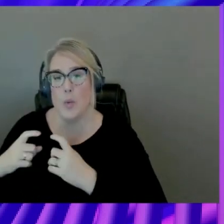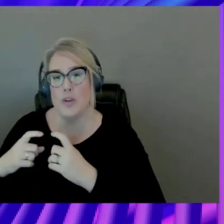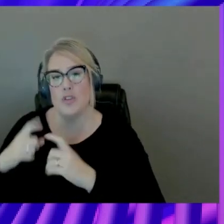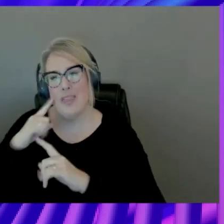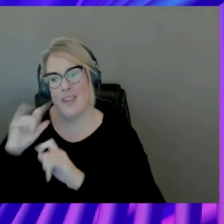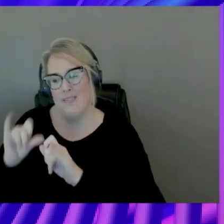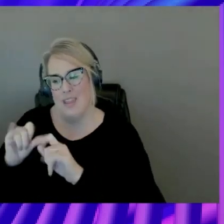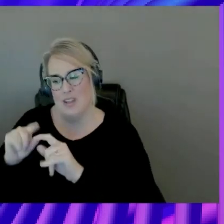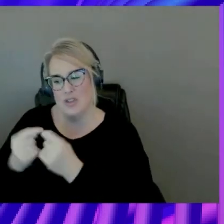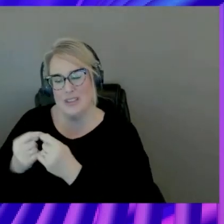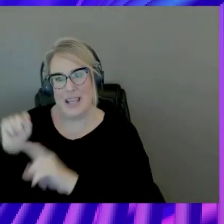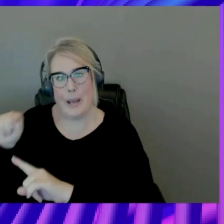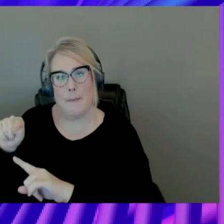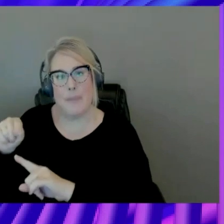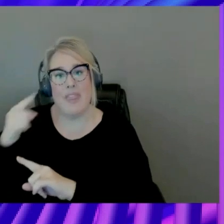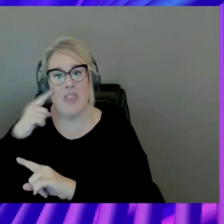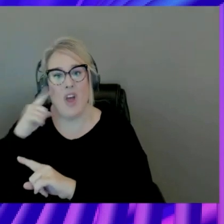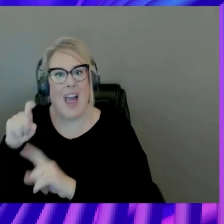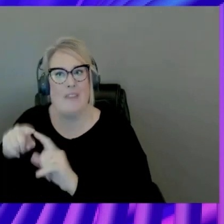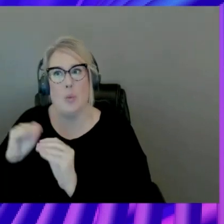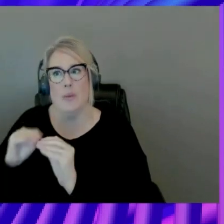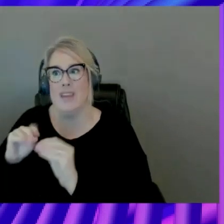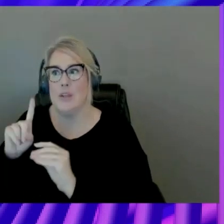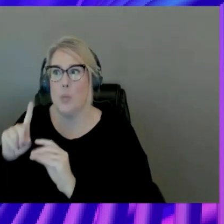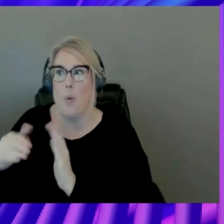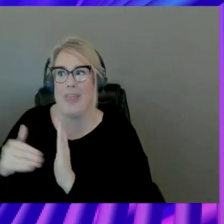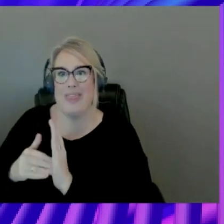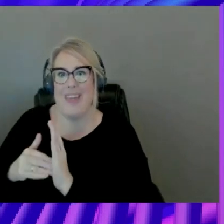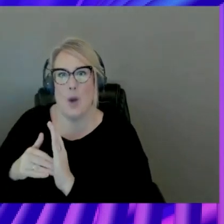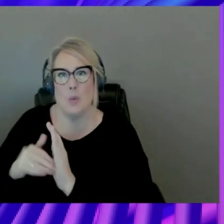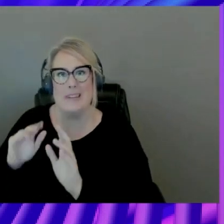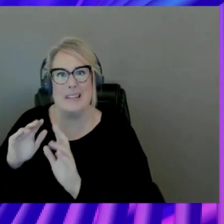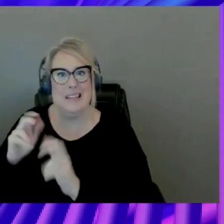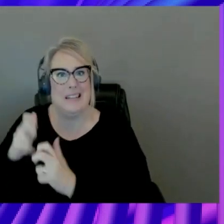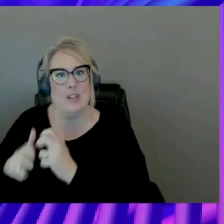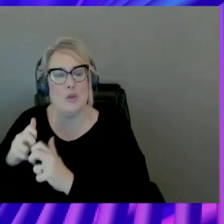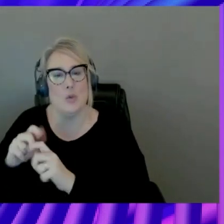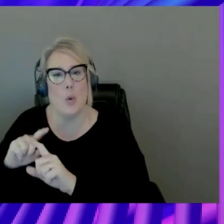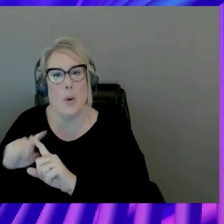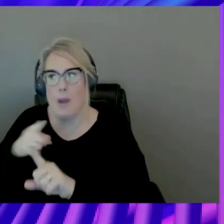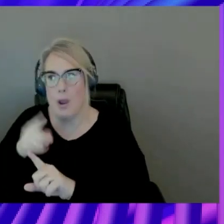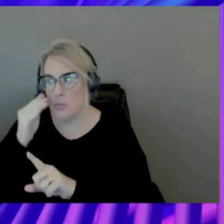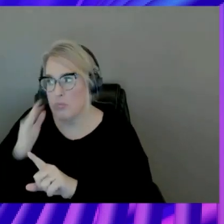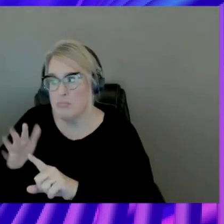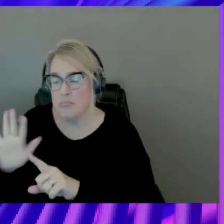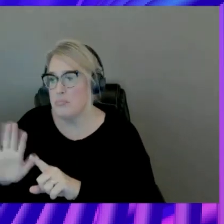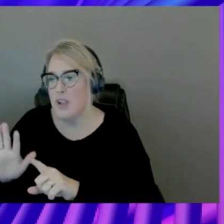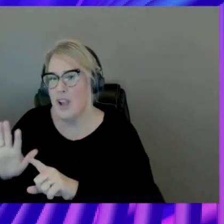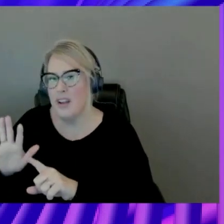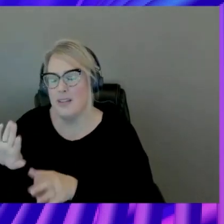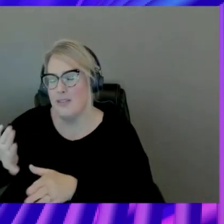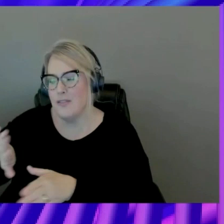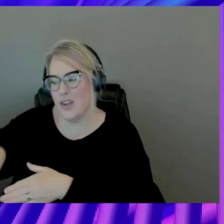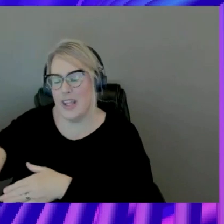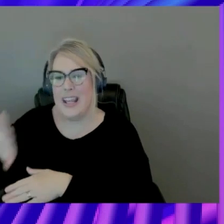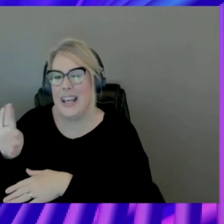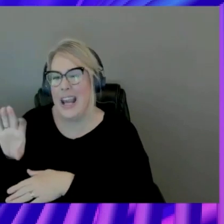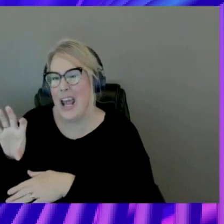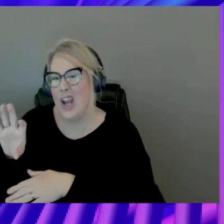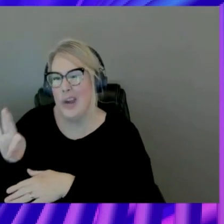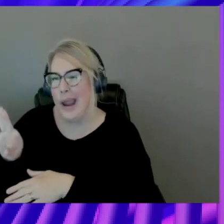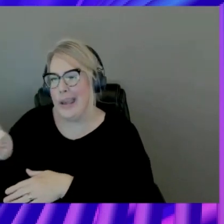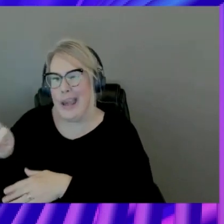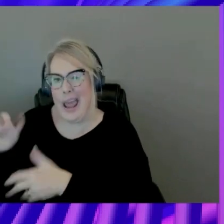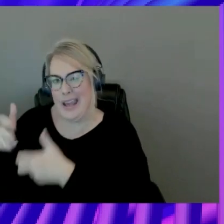they need to fix 1,000 issues. But, in fact, you came back to them and you told them, no, you know what? Forget about these 999. Fix